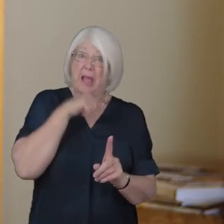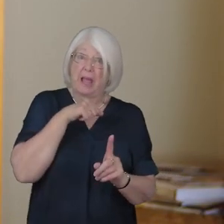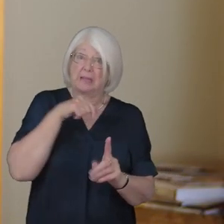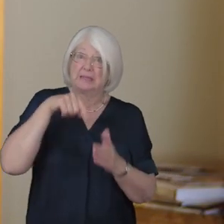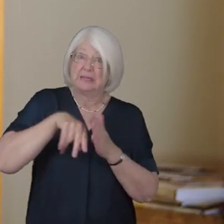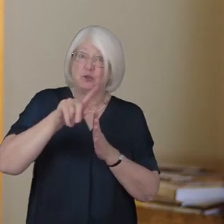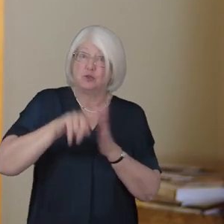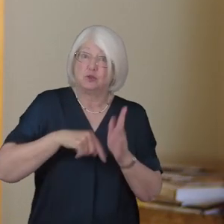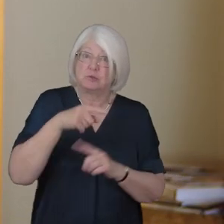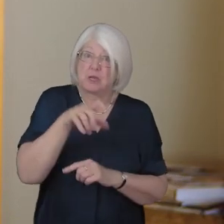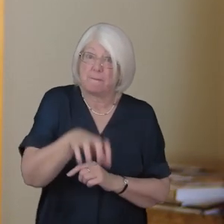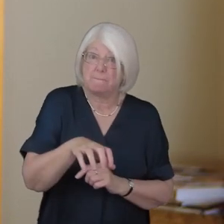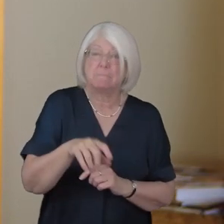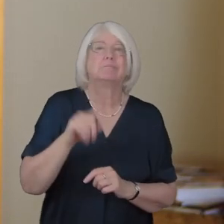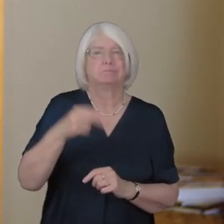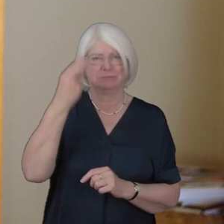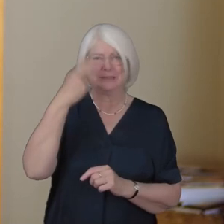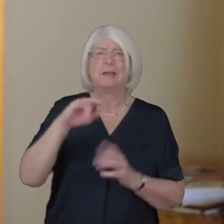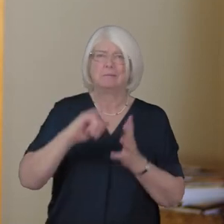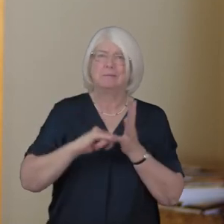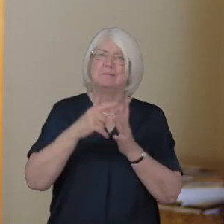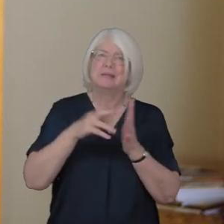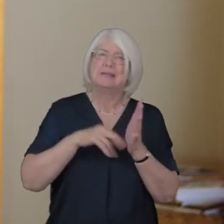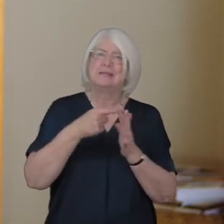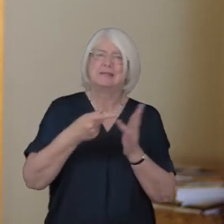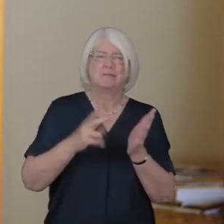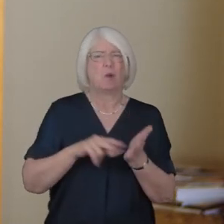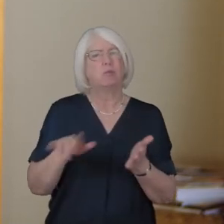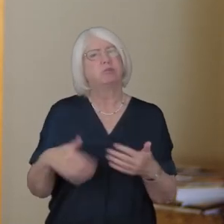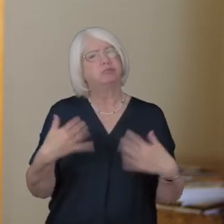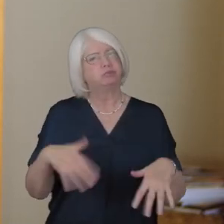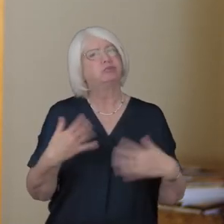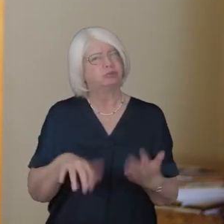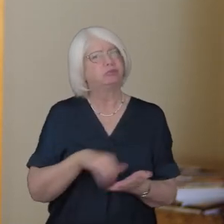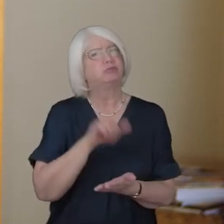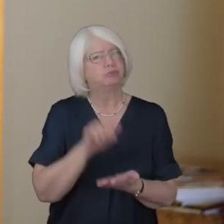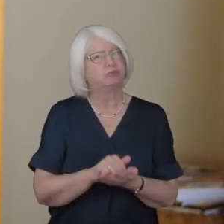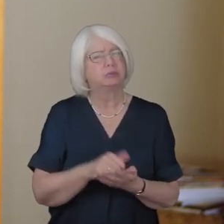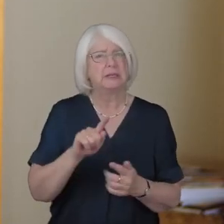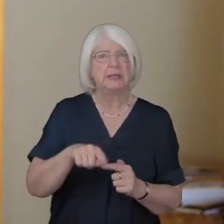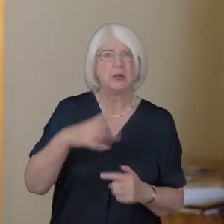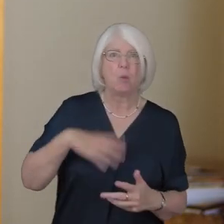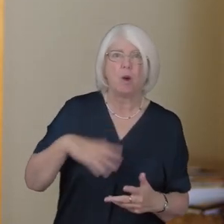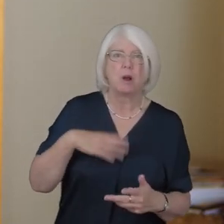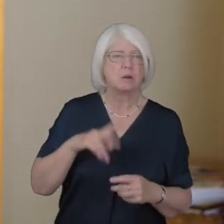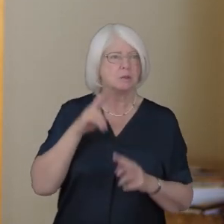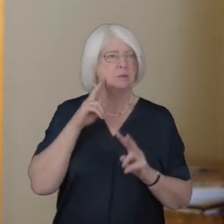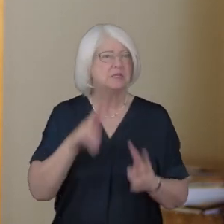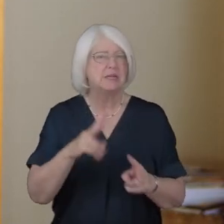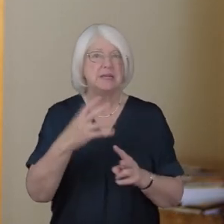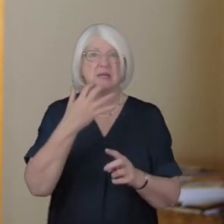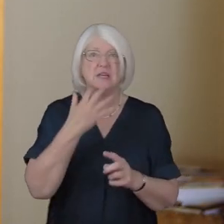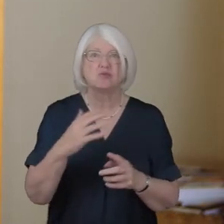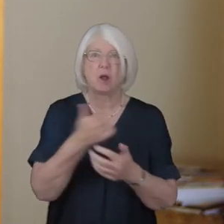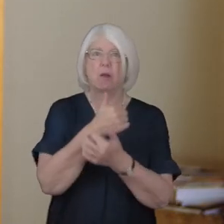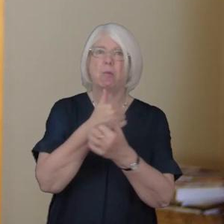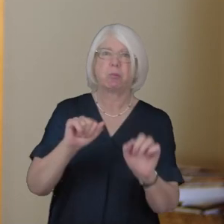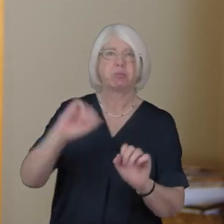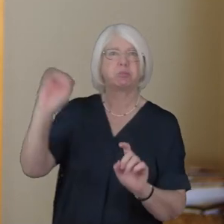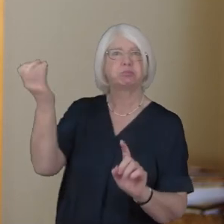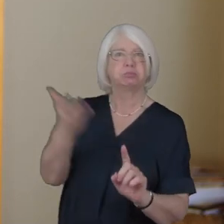whose name was Simeon this man was righteous and devout looking forward to the consolation of Israel